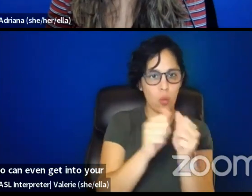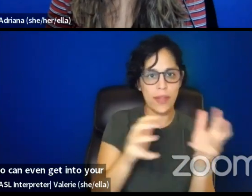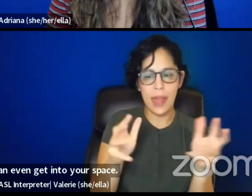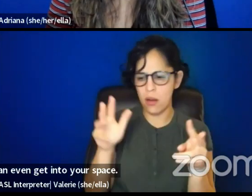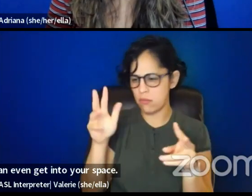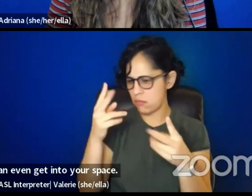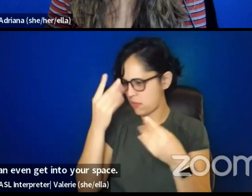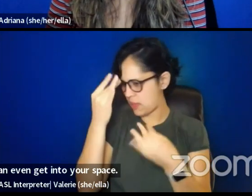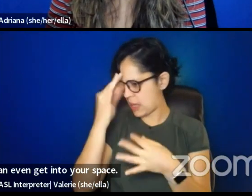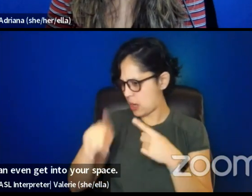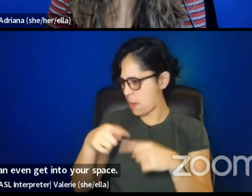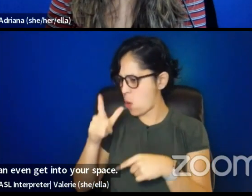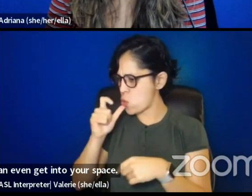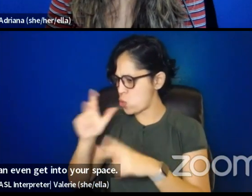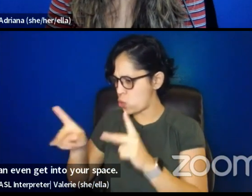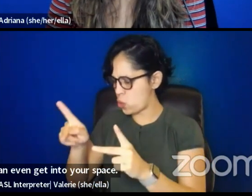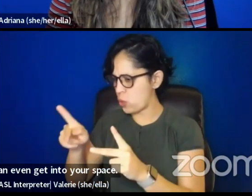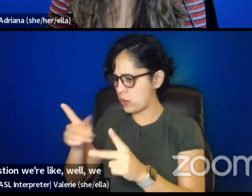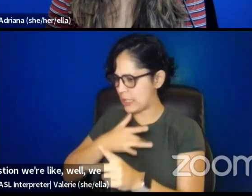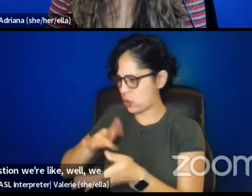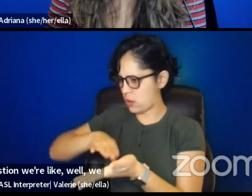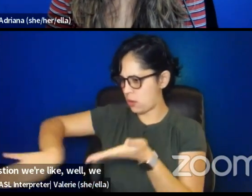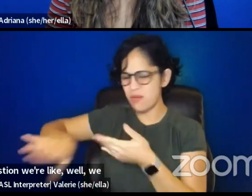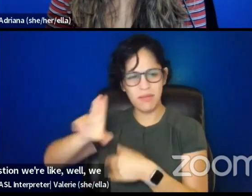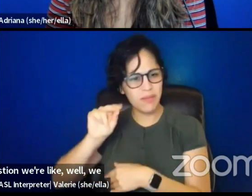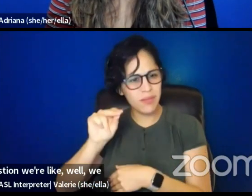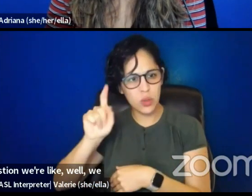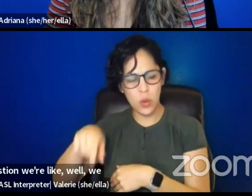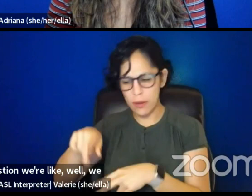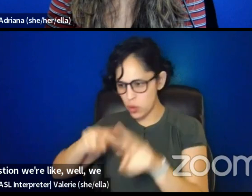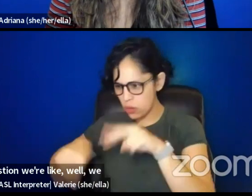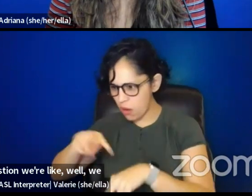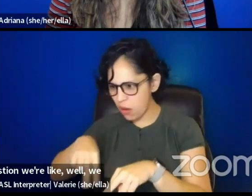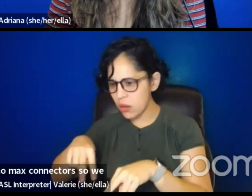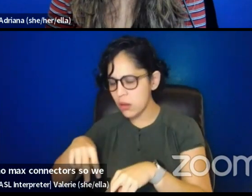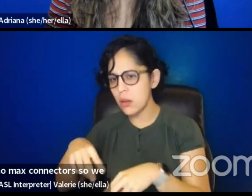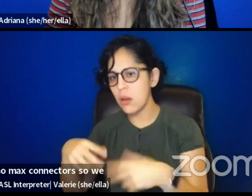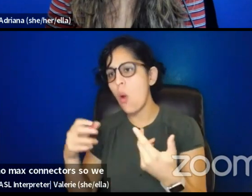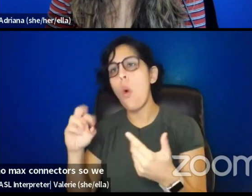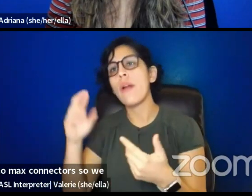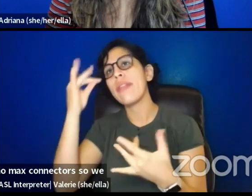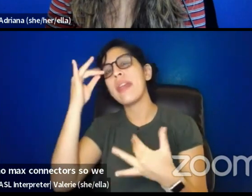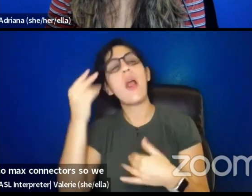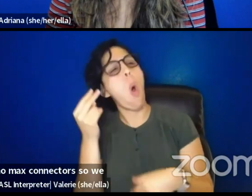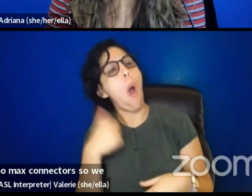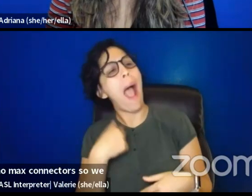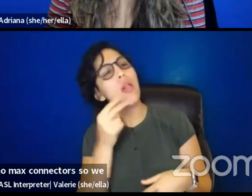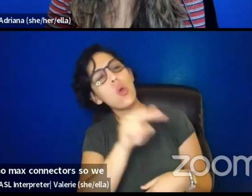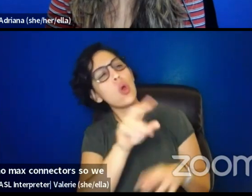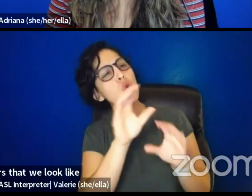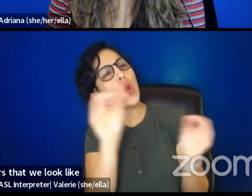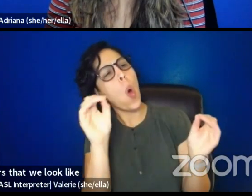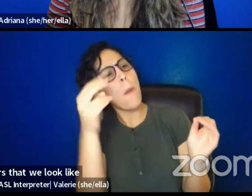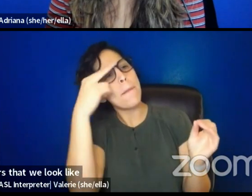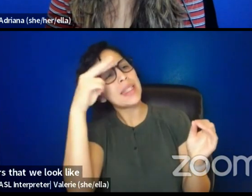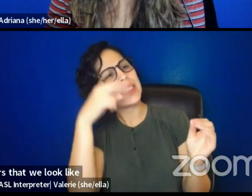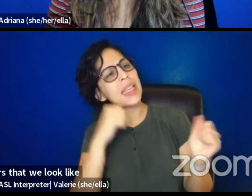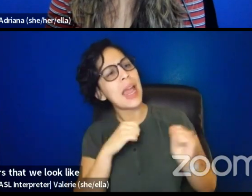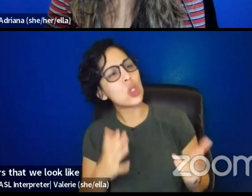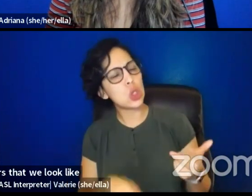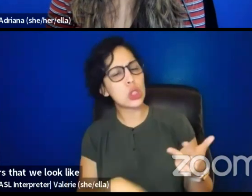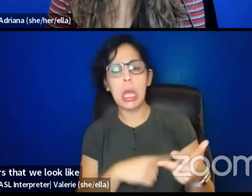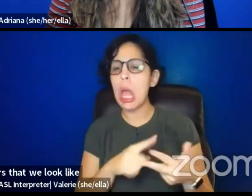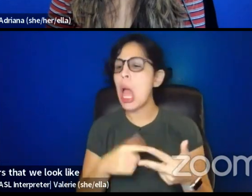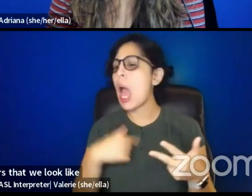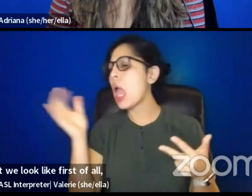that always casting question like, well, we looked, there just were no Mexican actors, or we looked, there were no black actors, that we looked like, first of all, where are you looking?